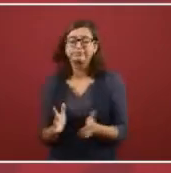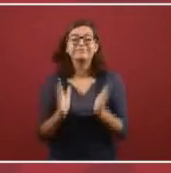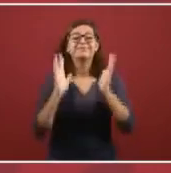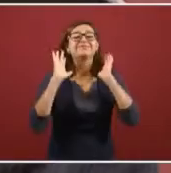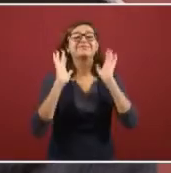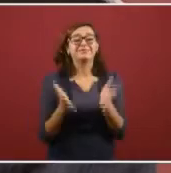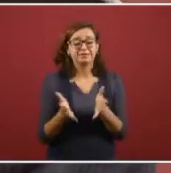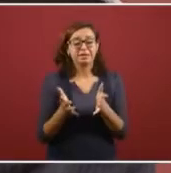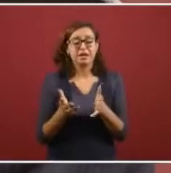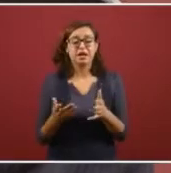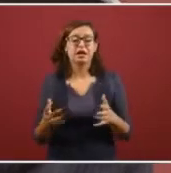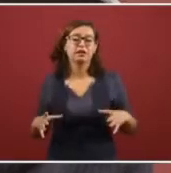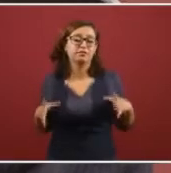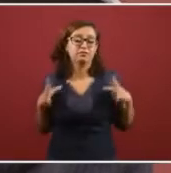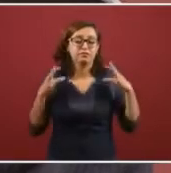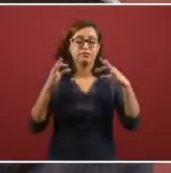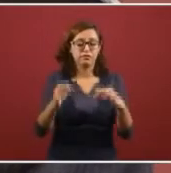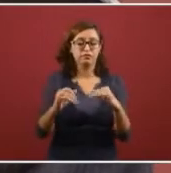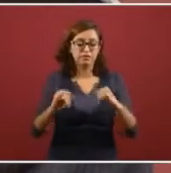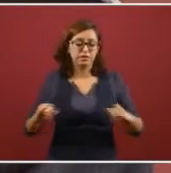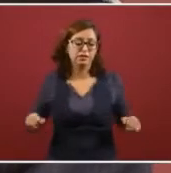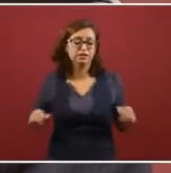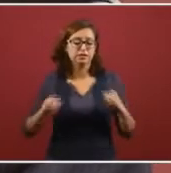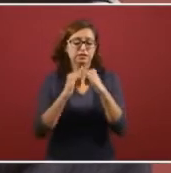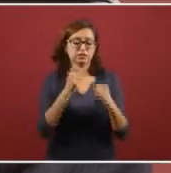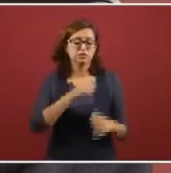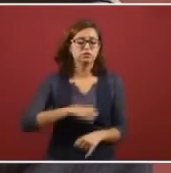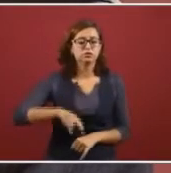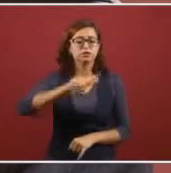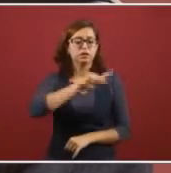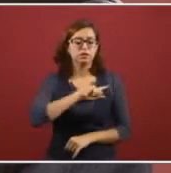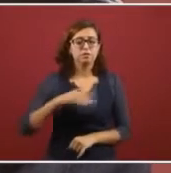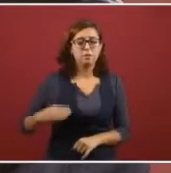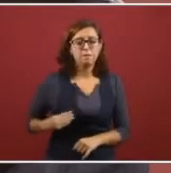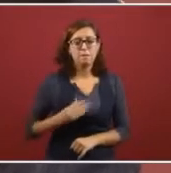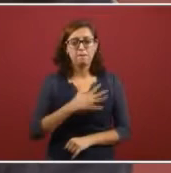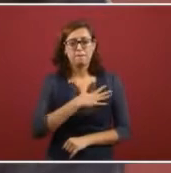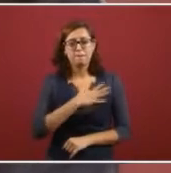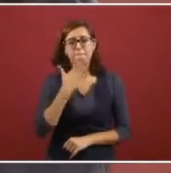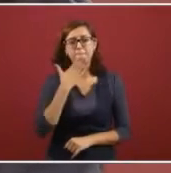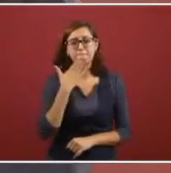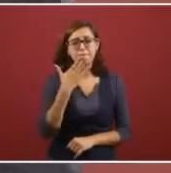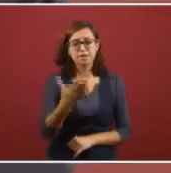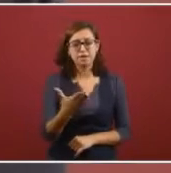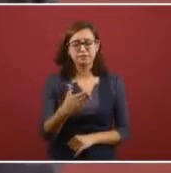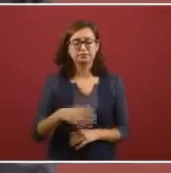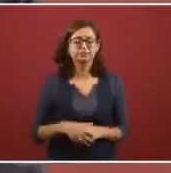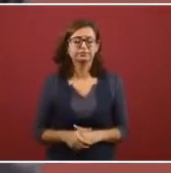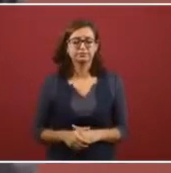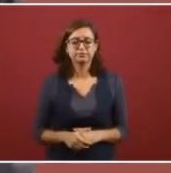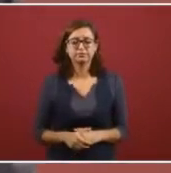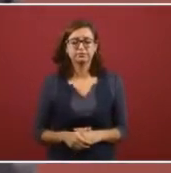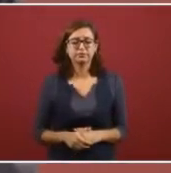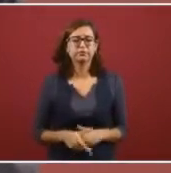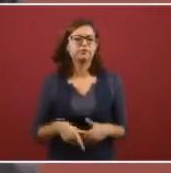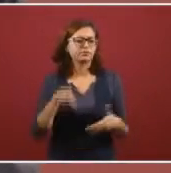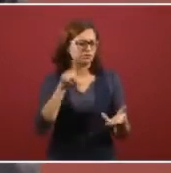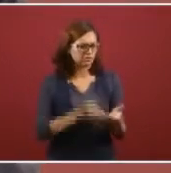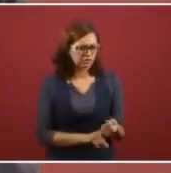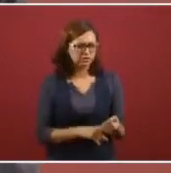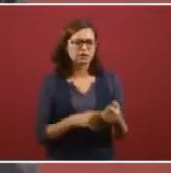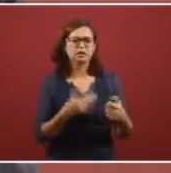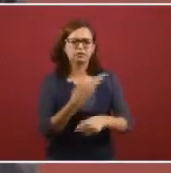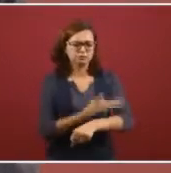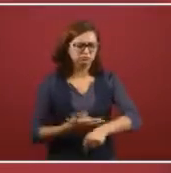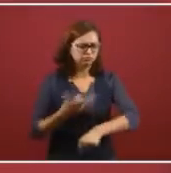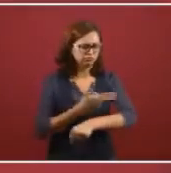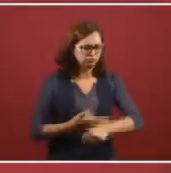constituted at the Institute for the Health and Well-Being. It has these